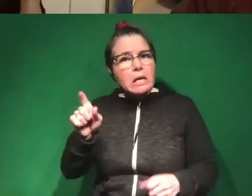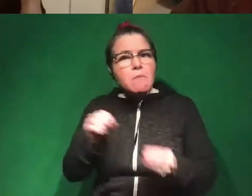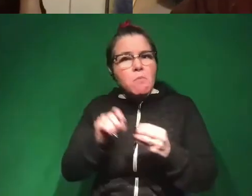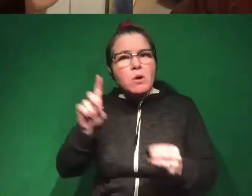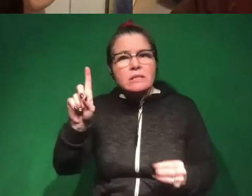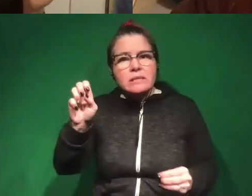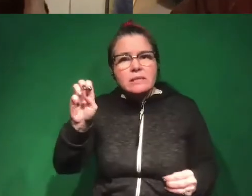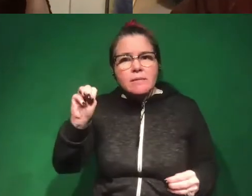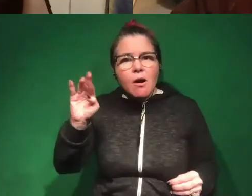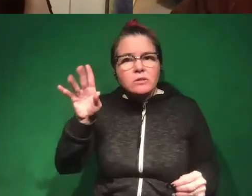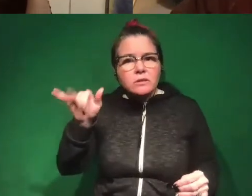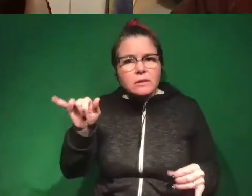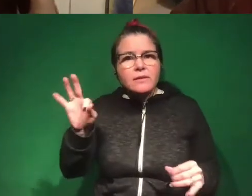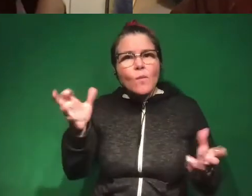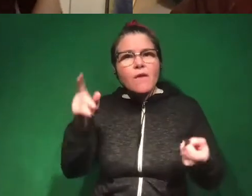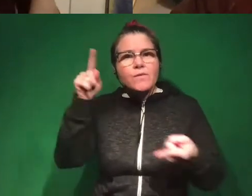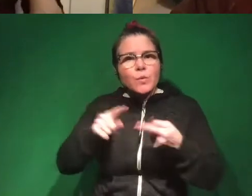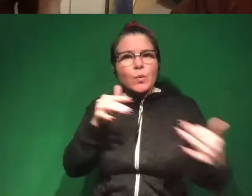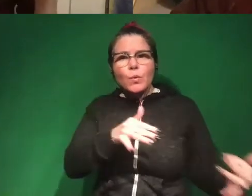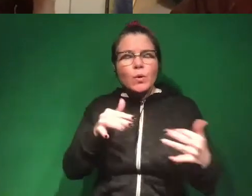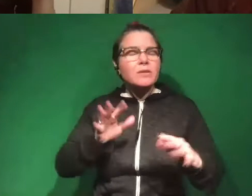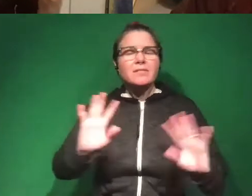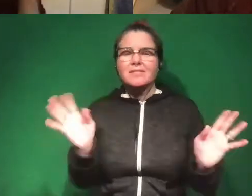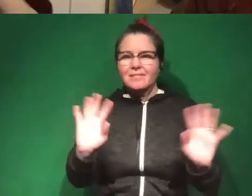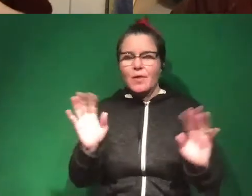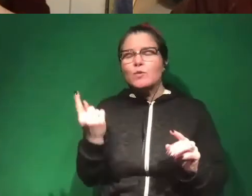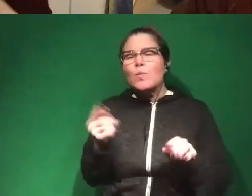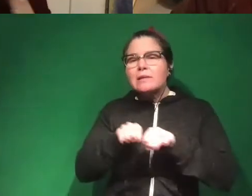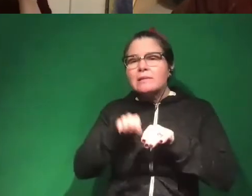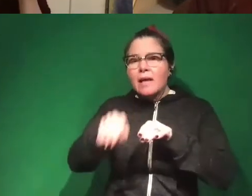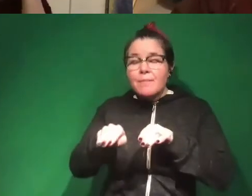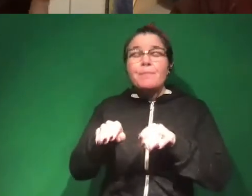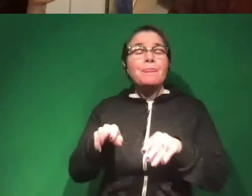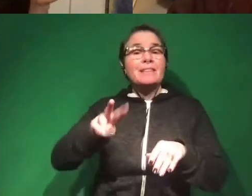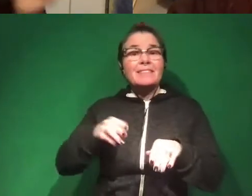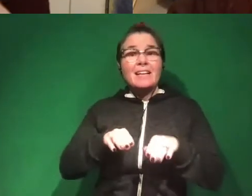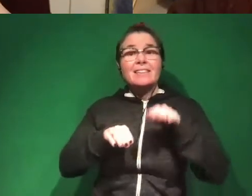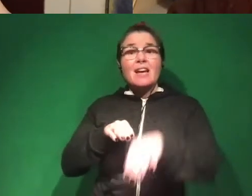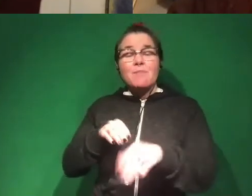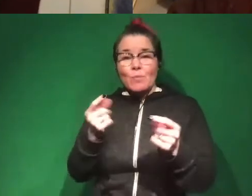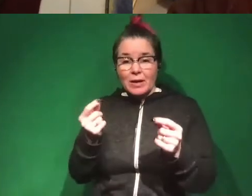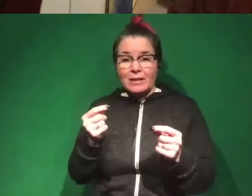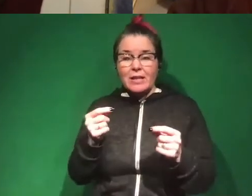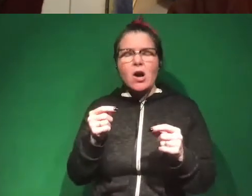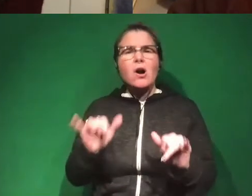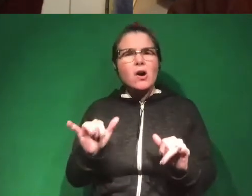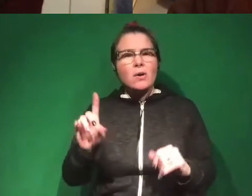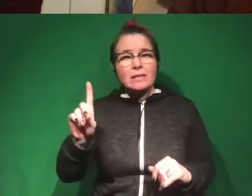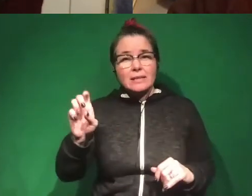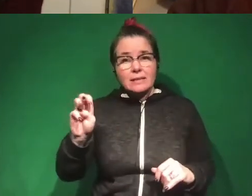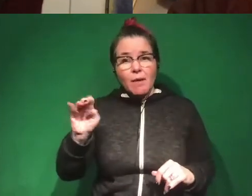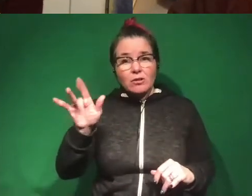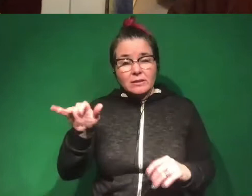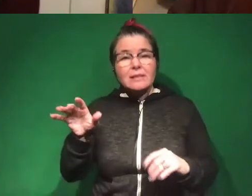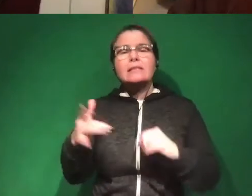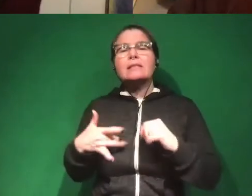if we want fewer wars. Well, it turns out if you look, but that was one step. The next step in that research said, well, it turns out democracies tend to